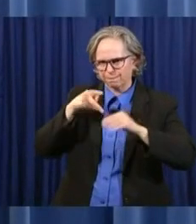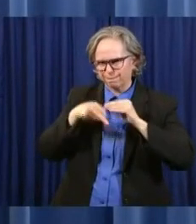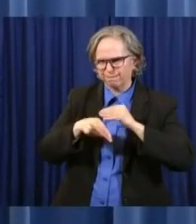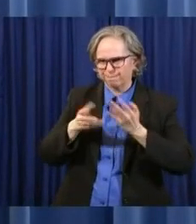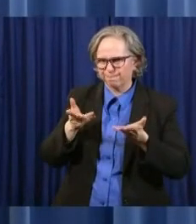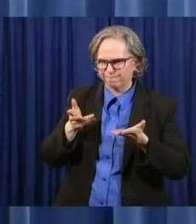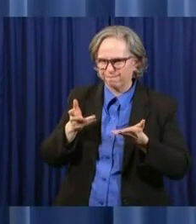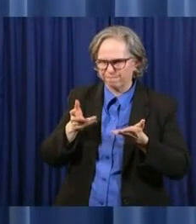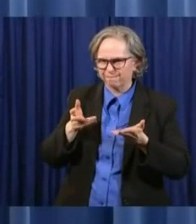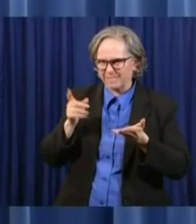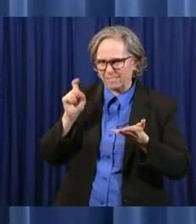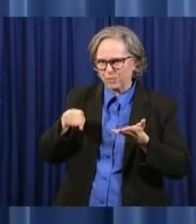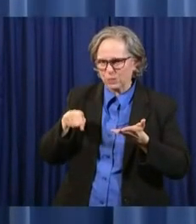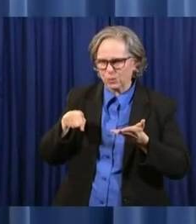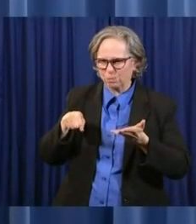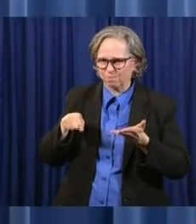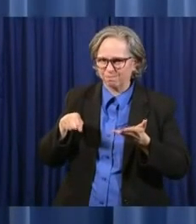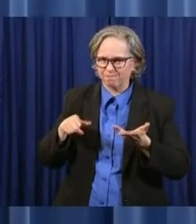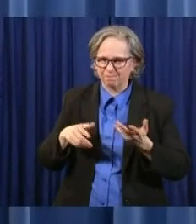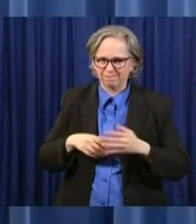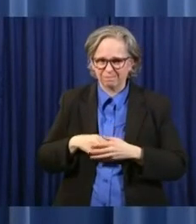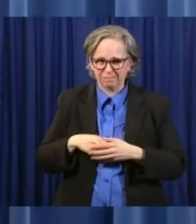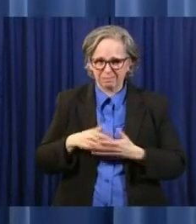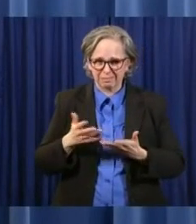we have to do. You feel like you cut enough?